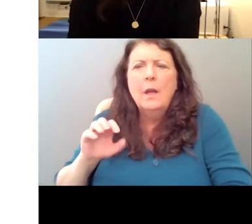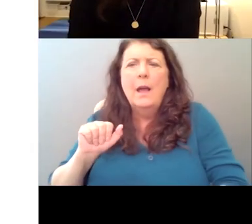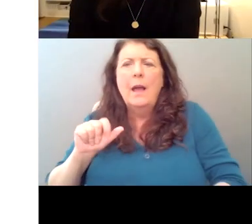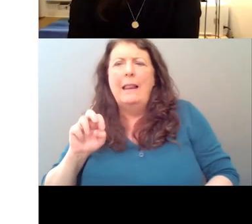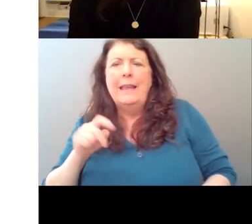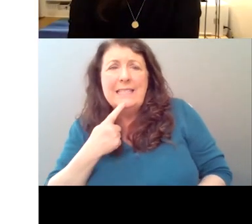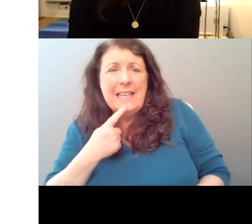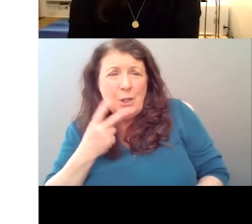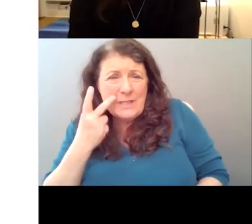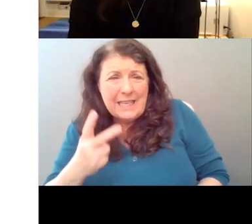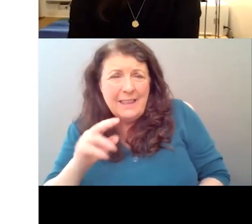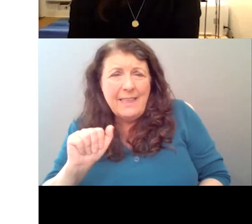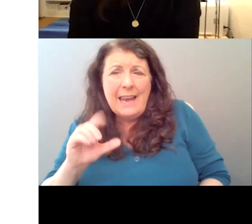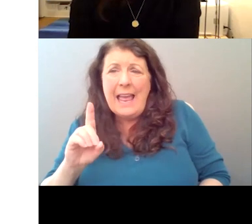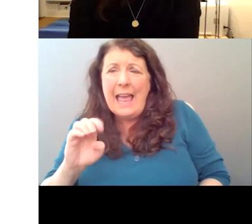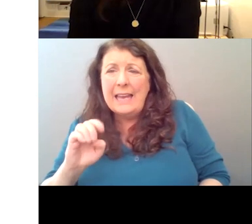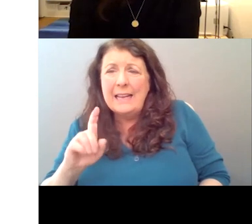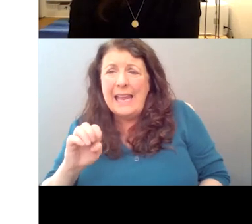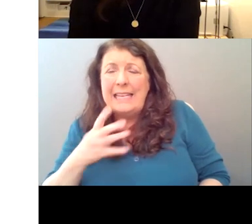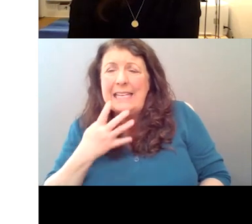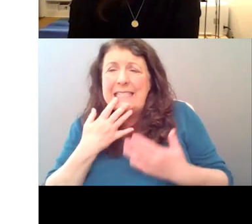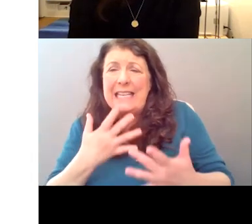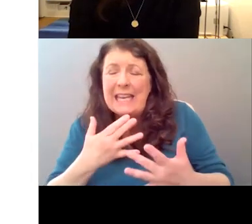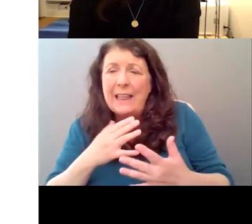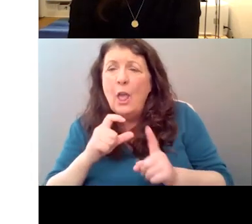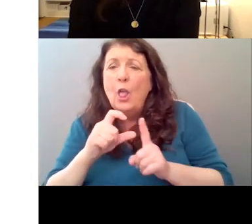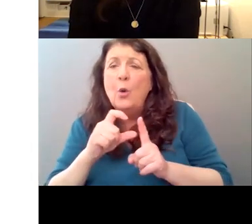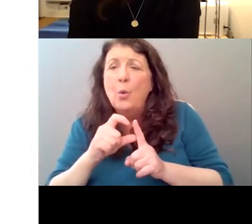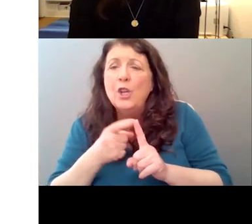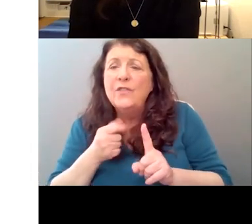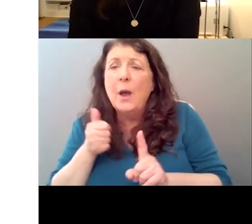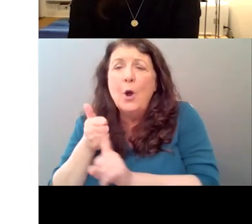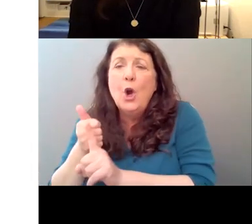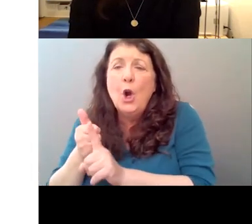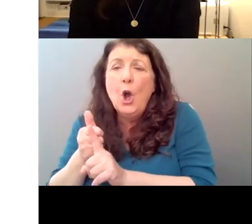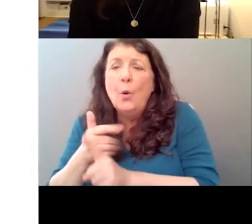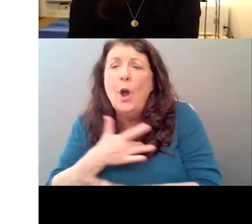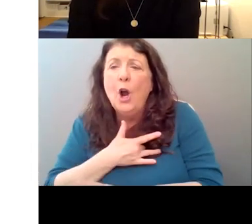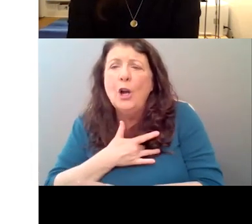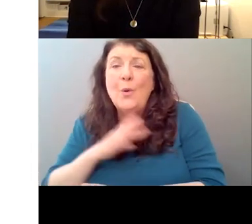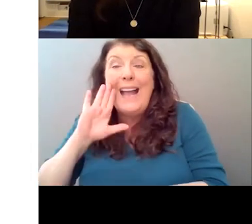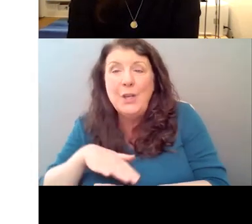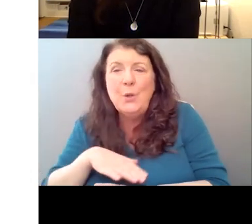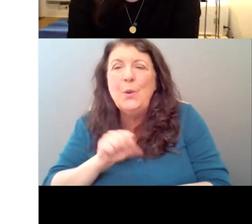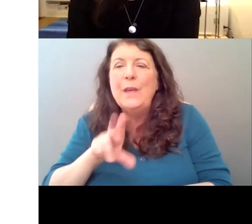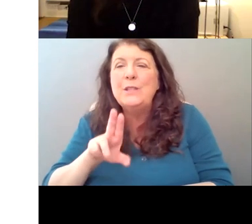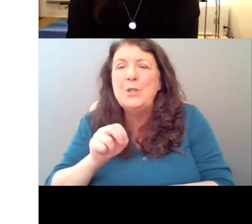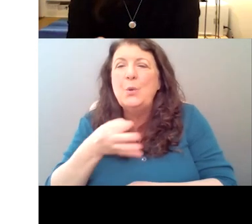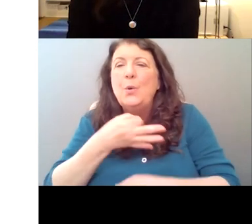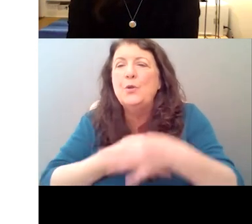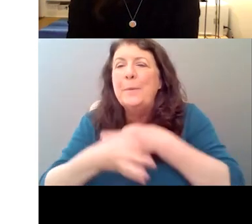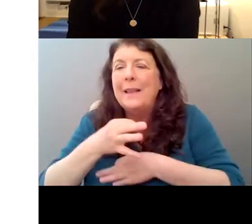singing the words of her own heart. And, and so I knew it would be Sue replacing Adelaide on stage, but there still